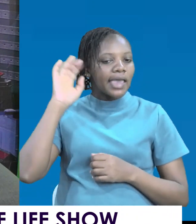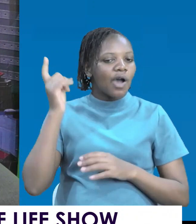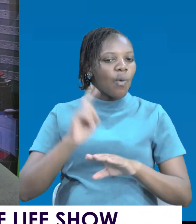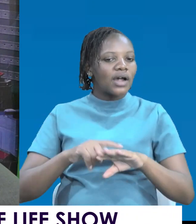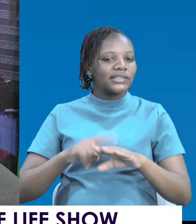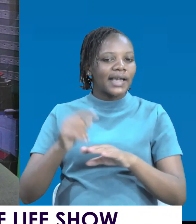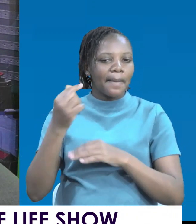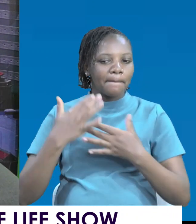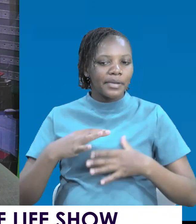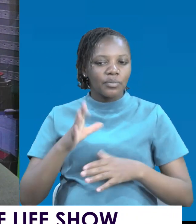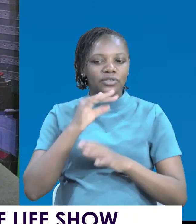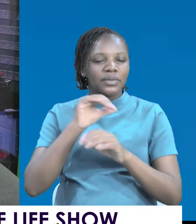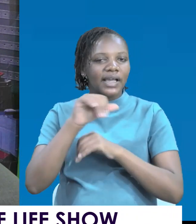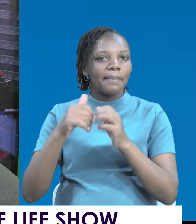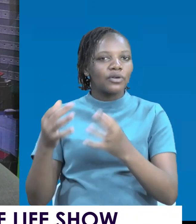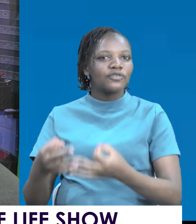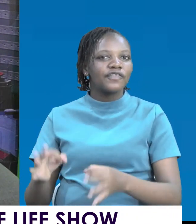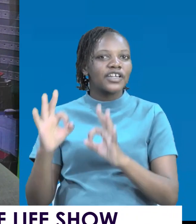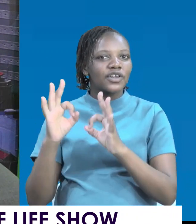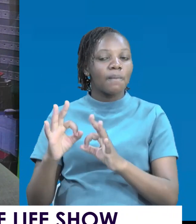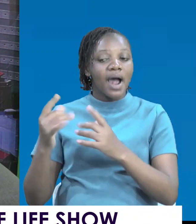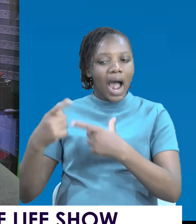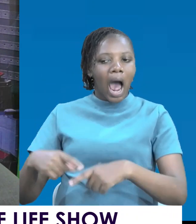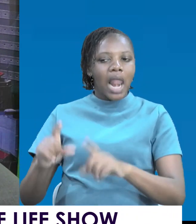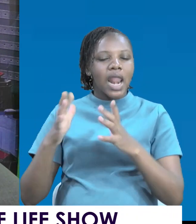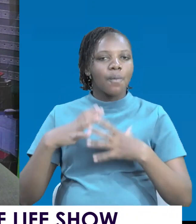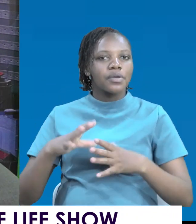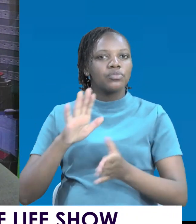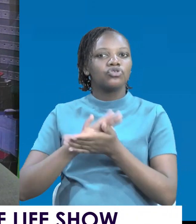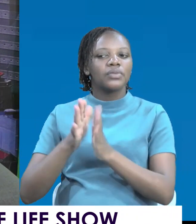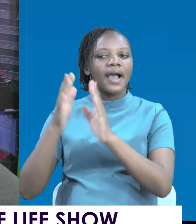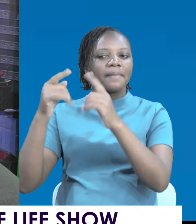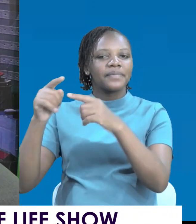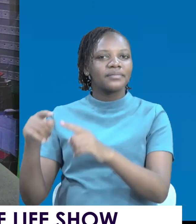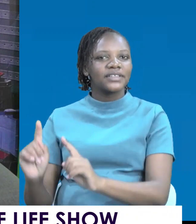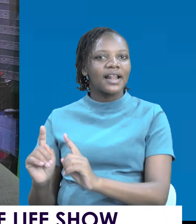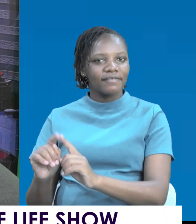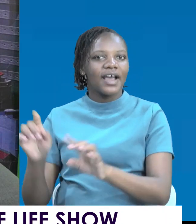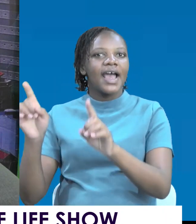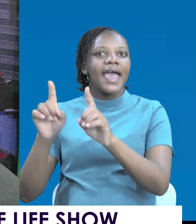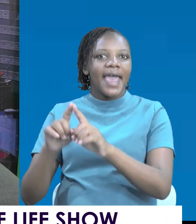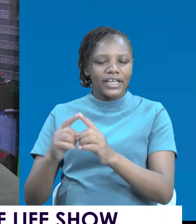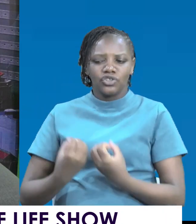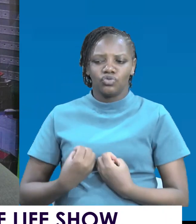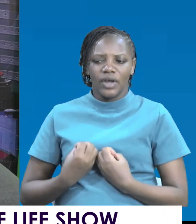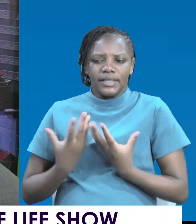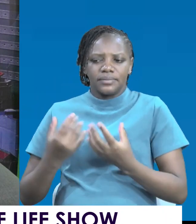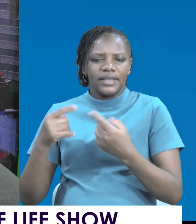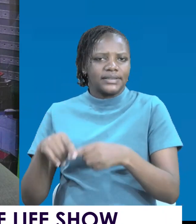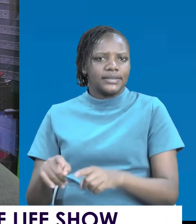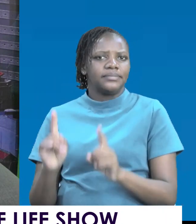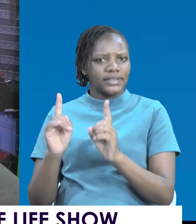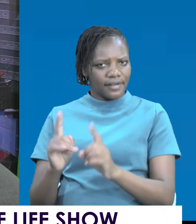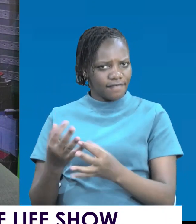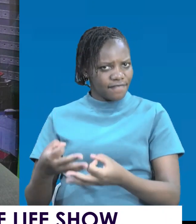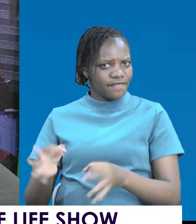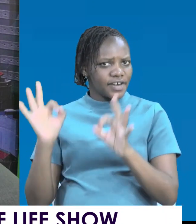freedom. Let people be free. Empathy people to be themselves and just to bring out what they need to bring out.